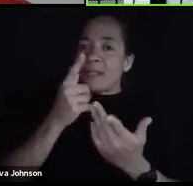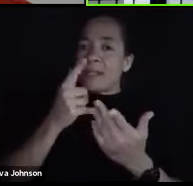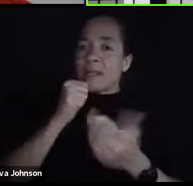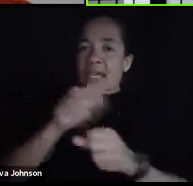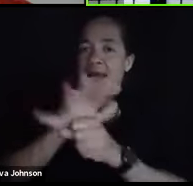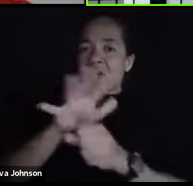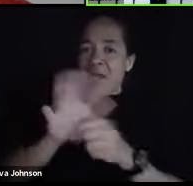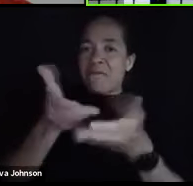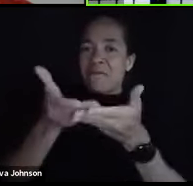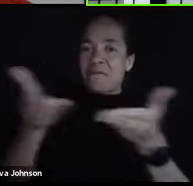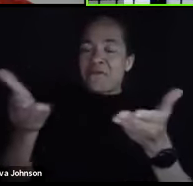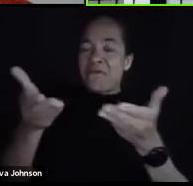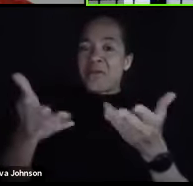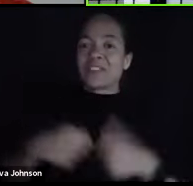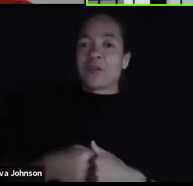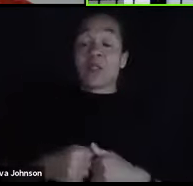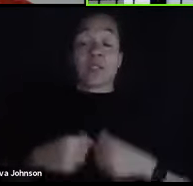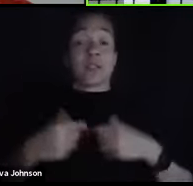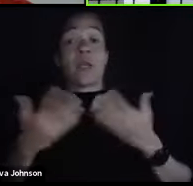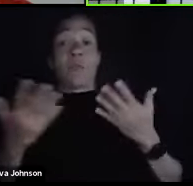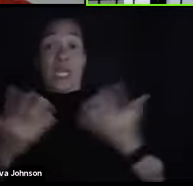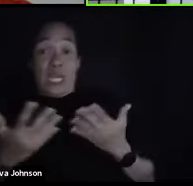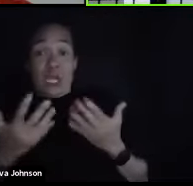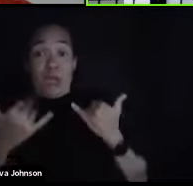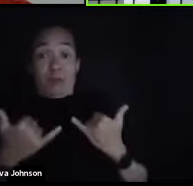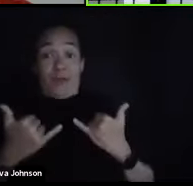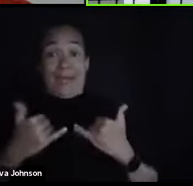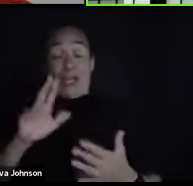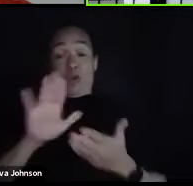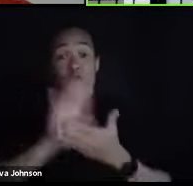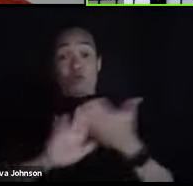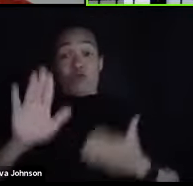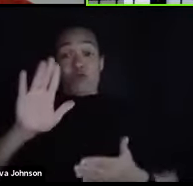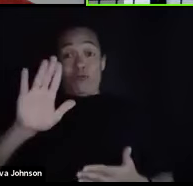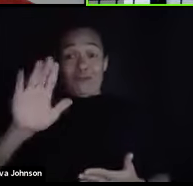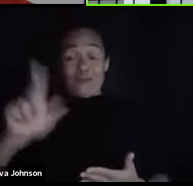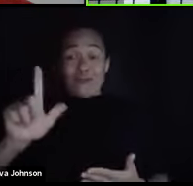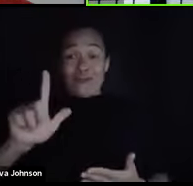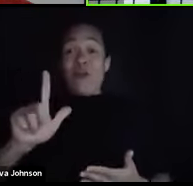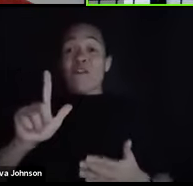UofL, every resource you're going to need is available to you at no charge.